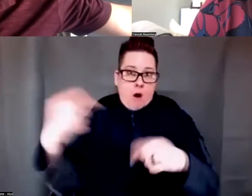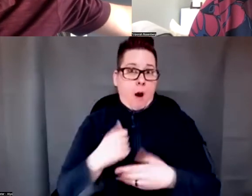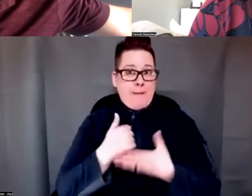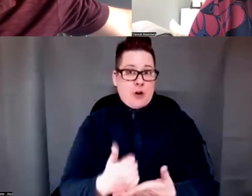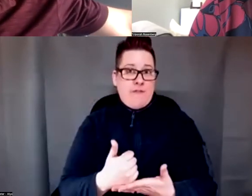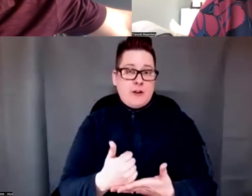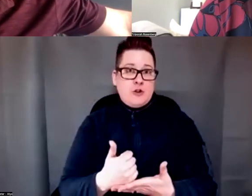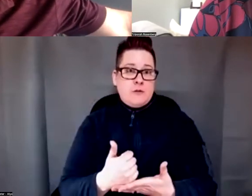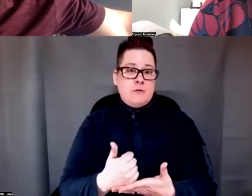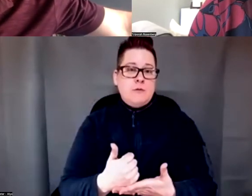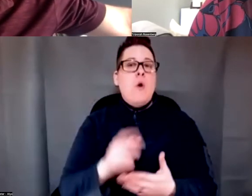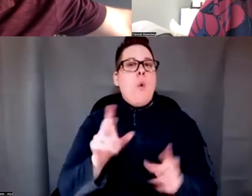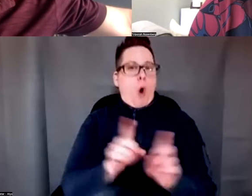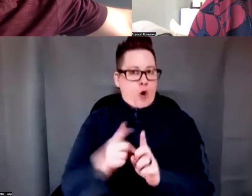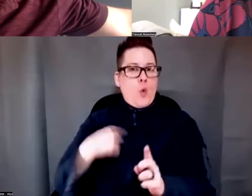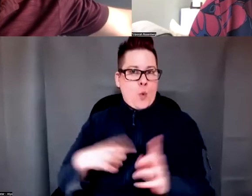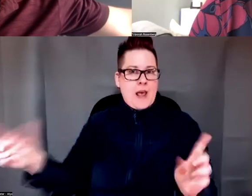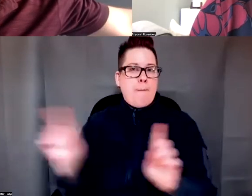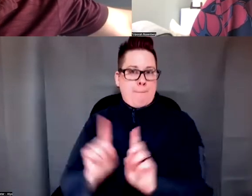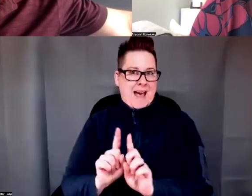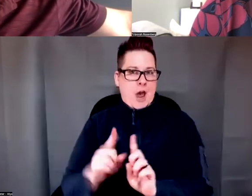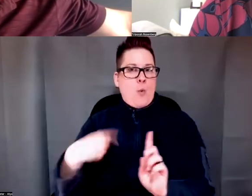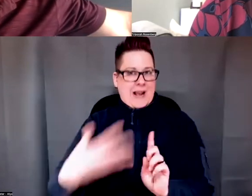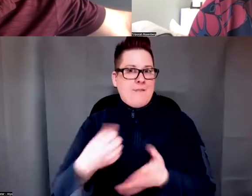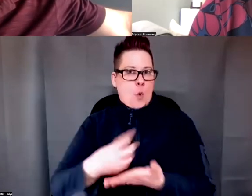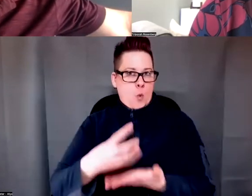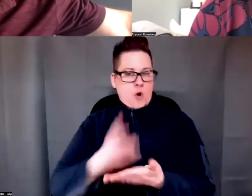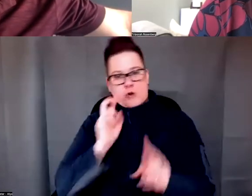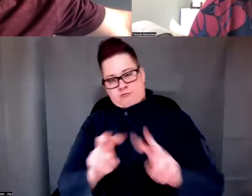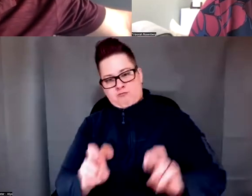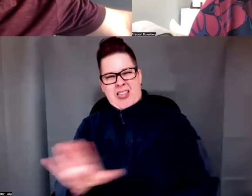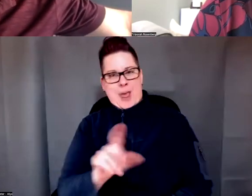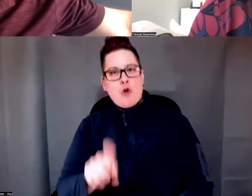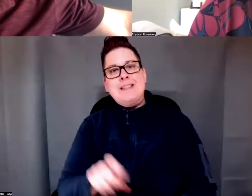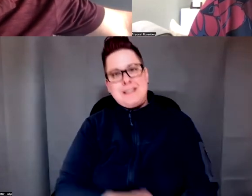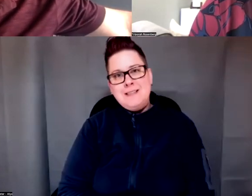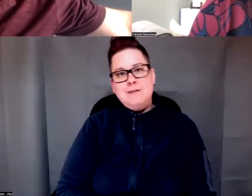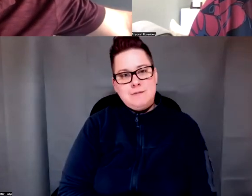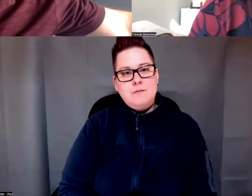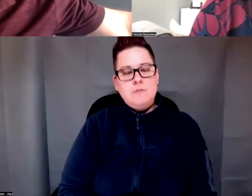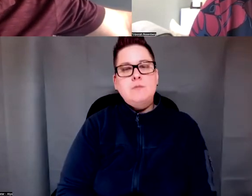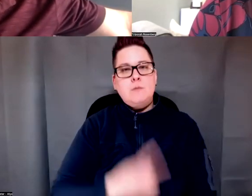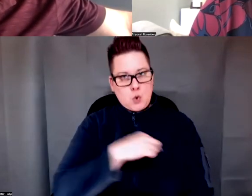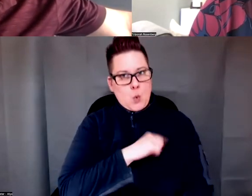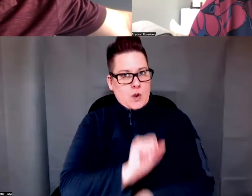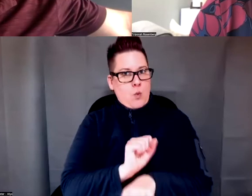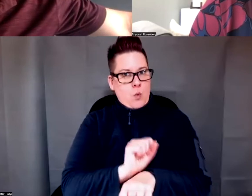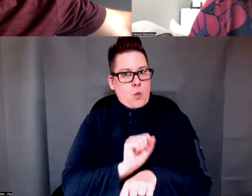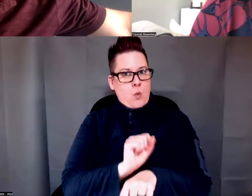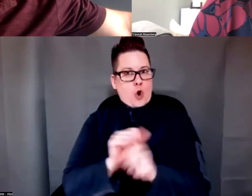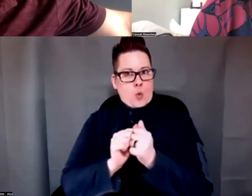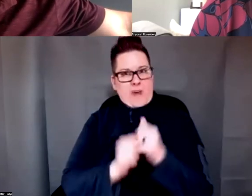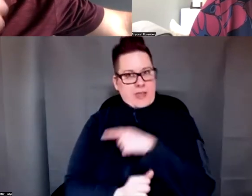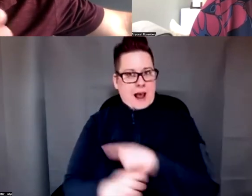paired with a social worker that does a needs assessment. And then we work with that social